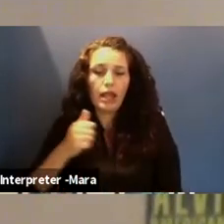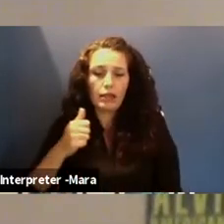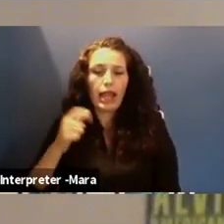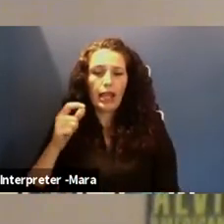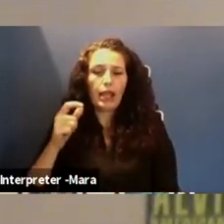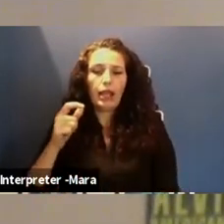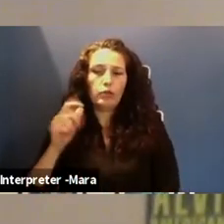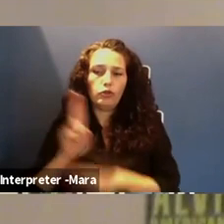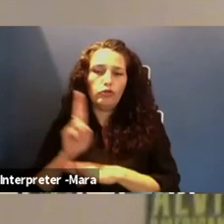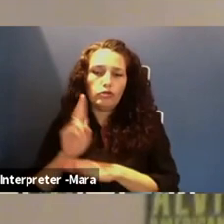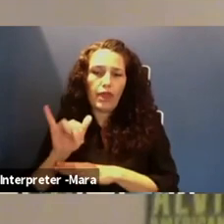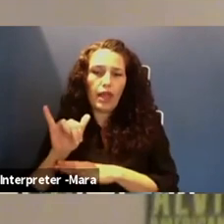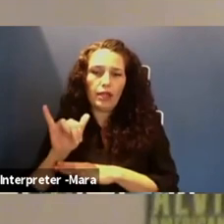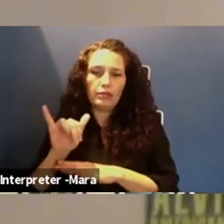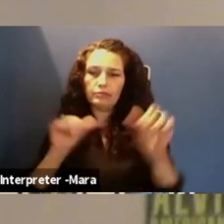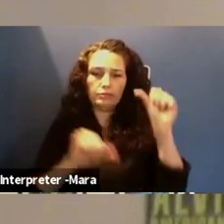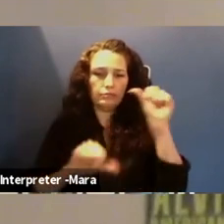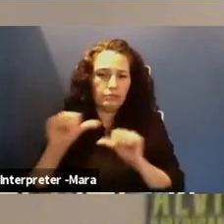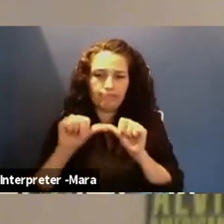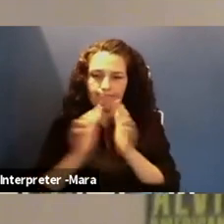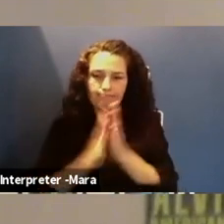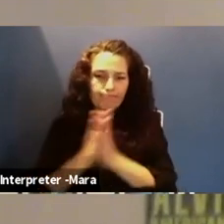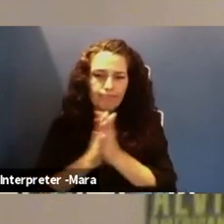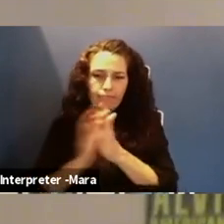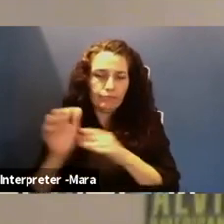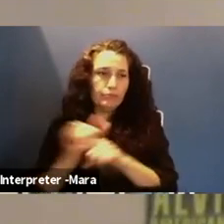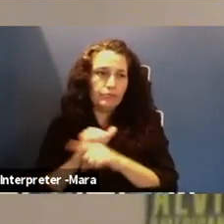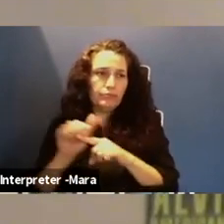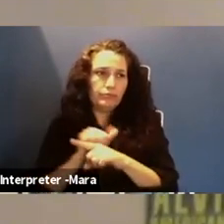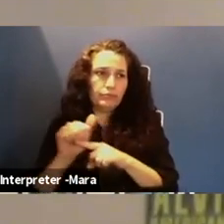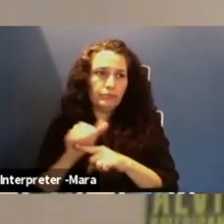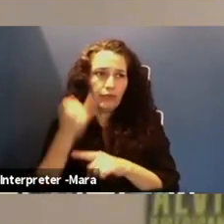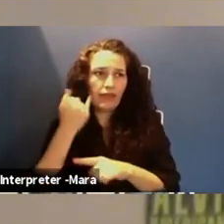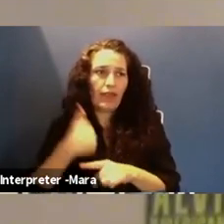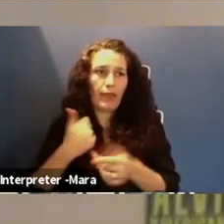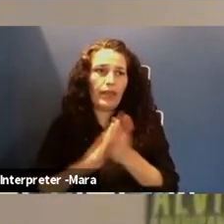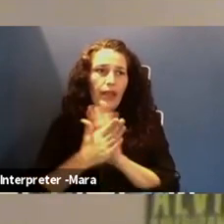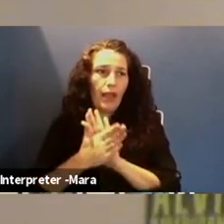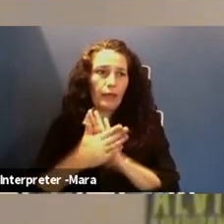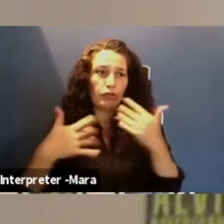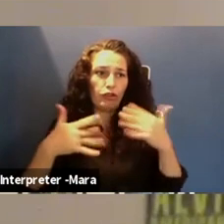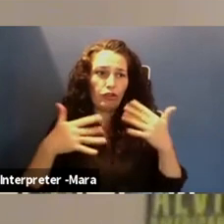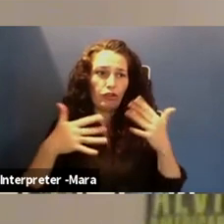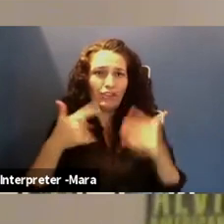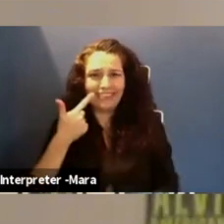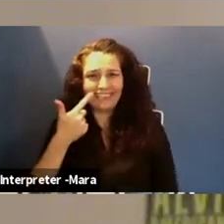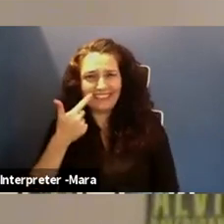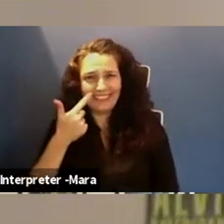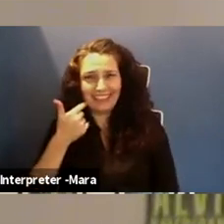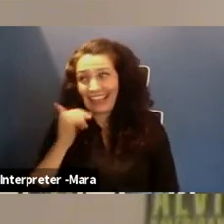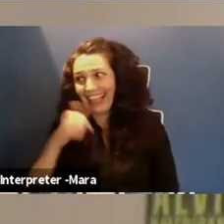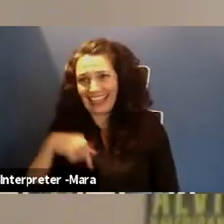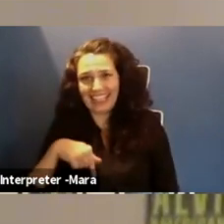rigor and training. Um, when I get nervous about talking in public like